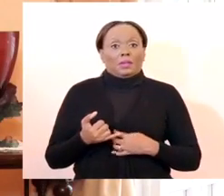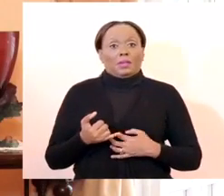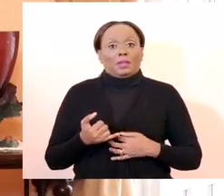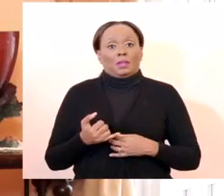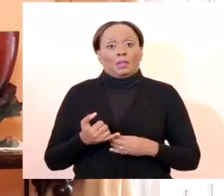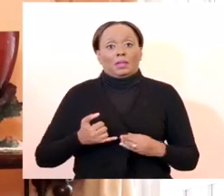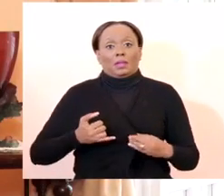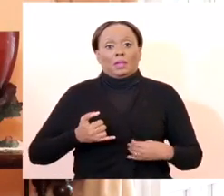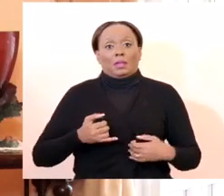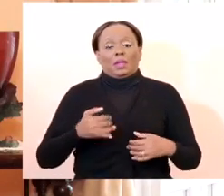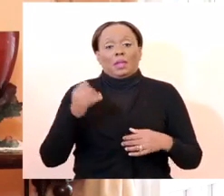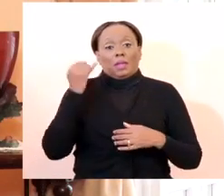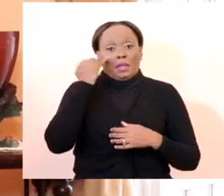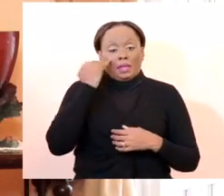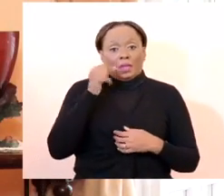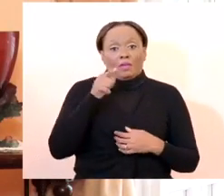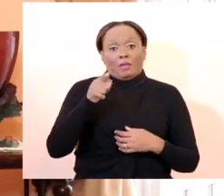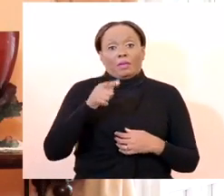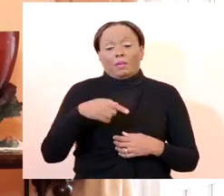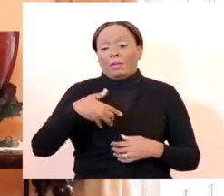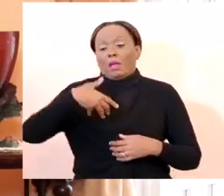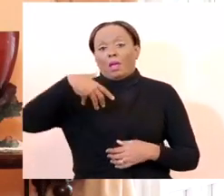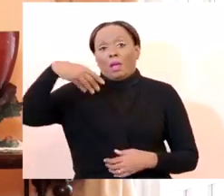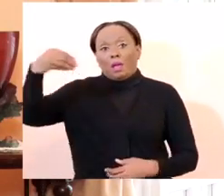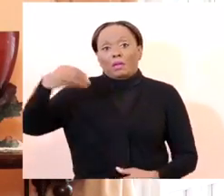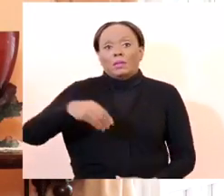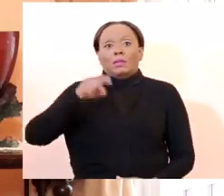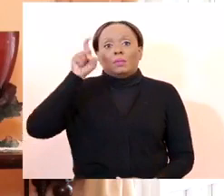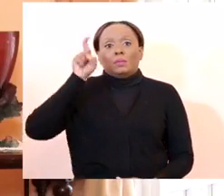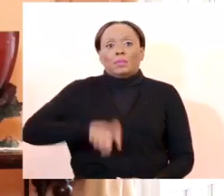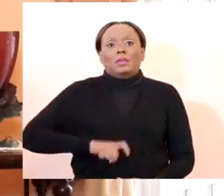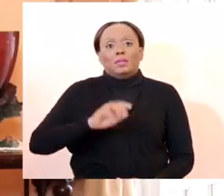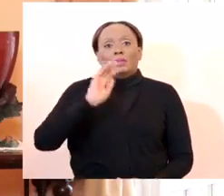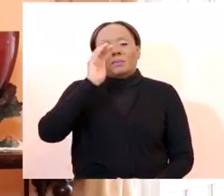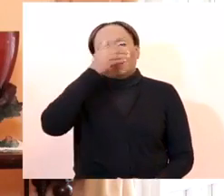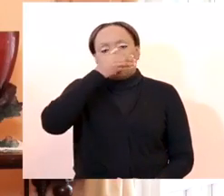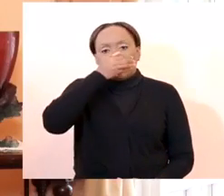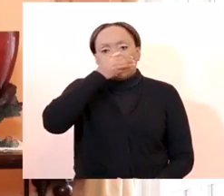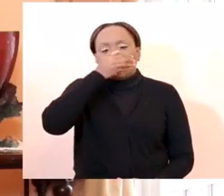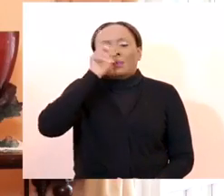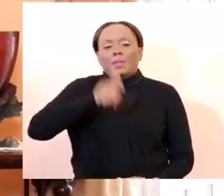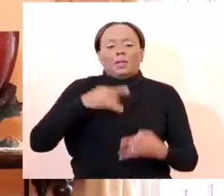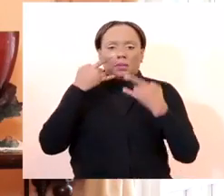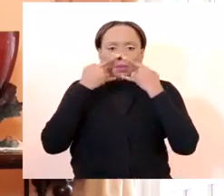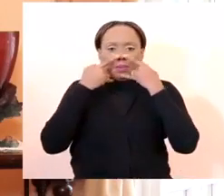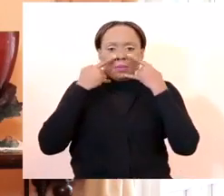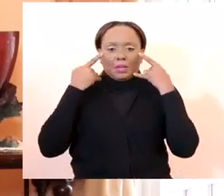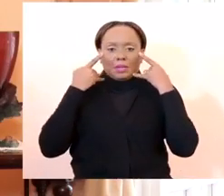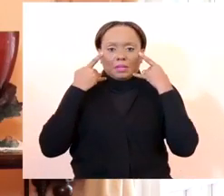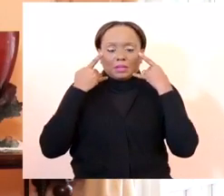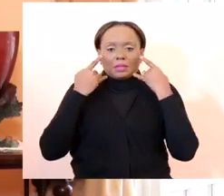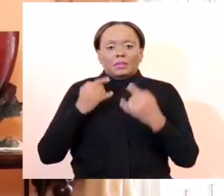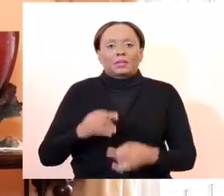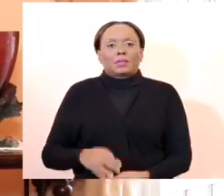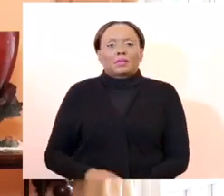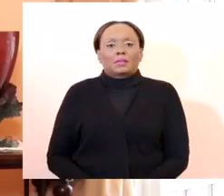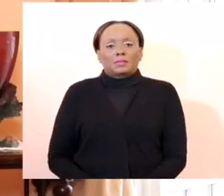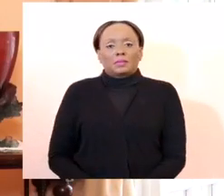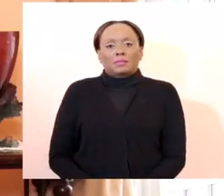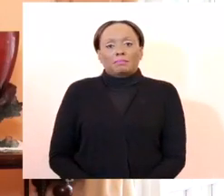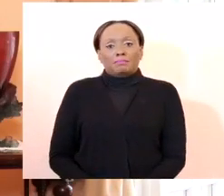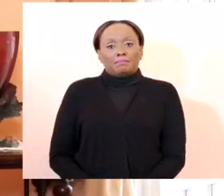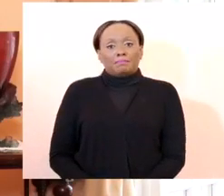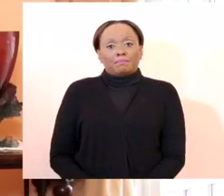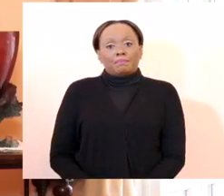are in a public place, you must wear a mask. Now this is what pertains in other